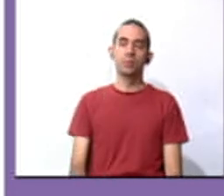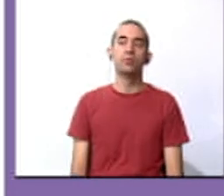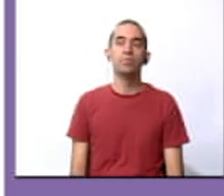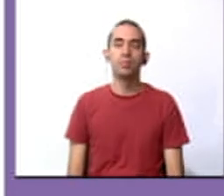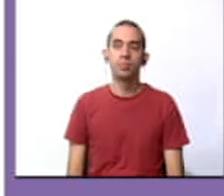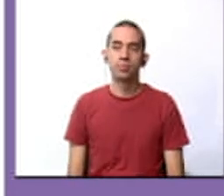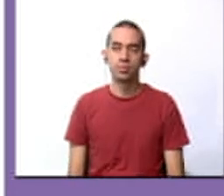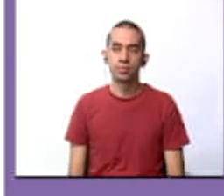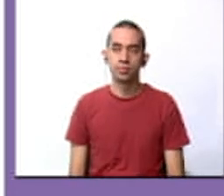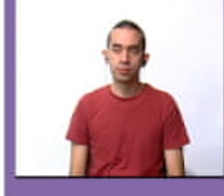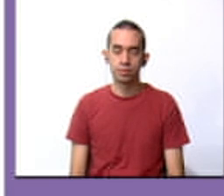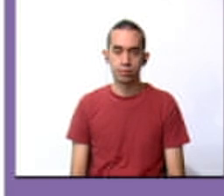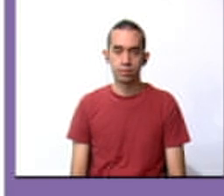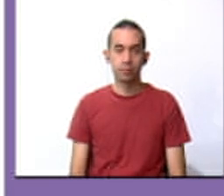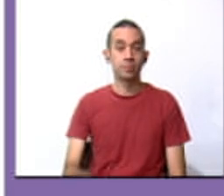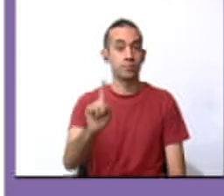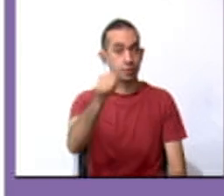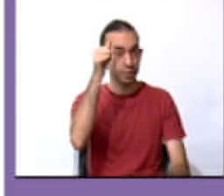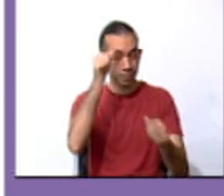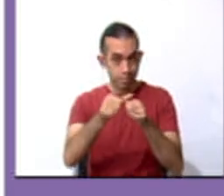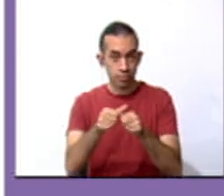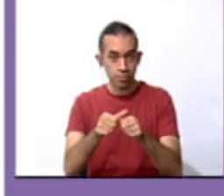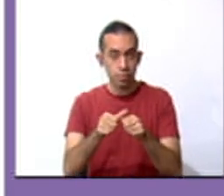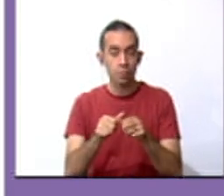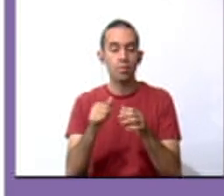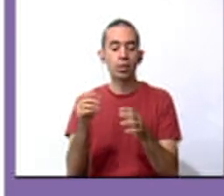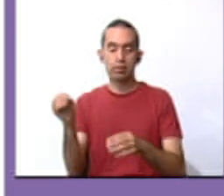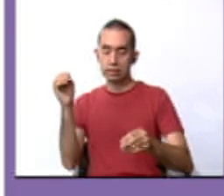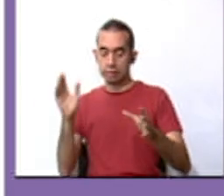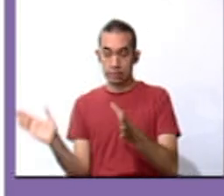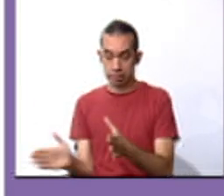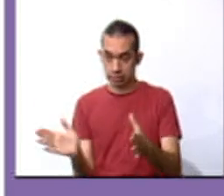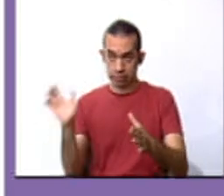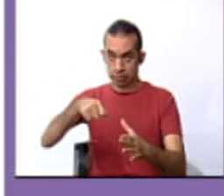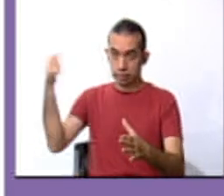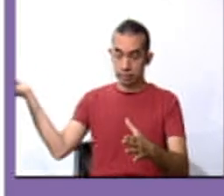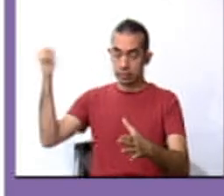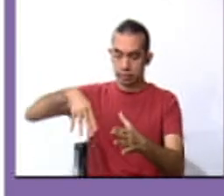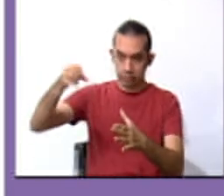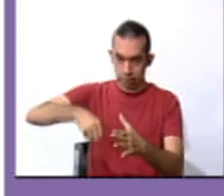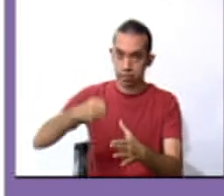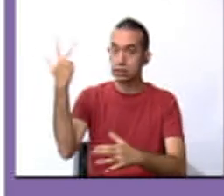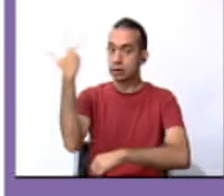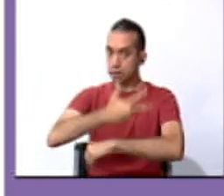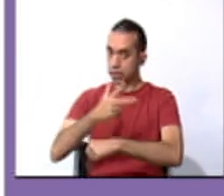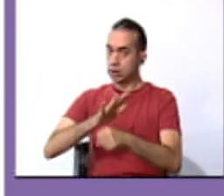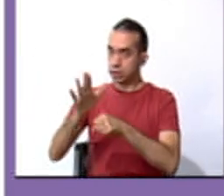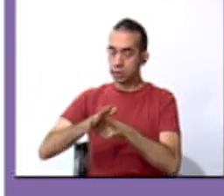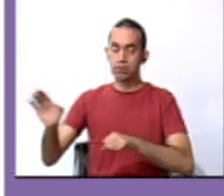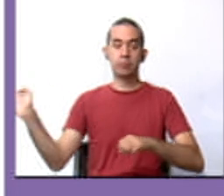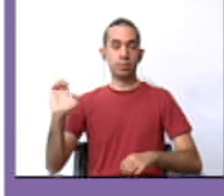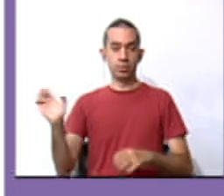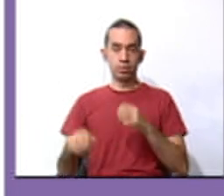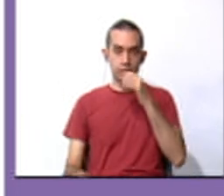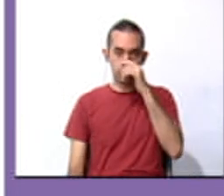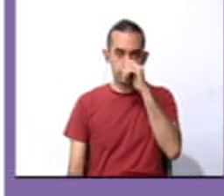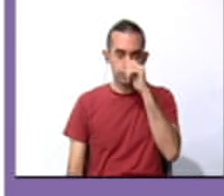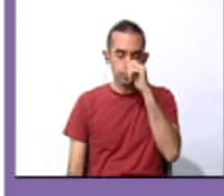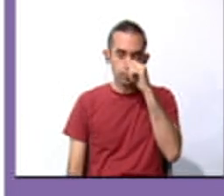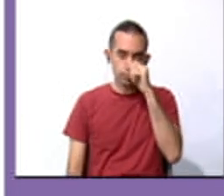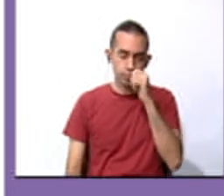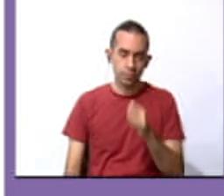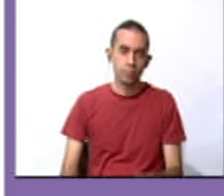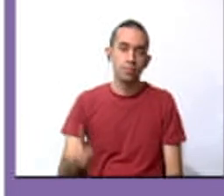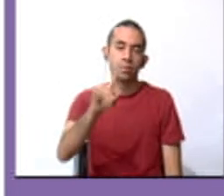Now, don't forget, and let's prepare an emergency kit for three days. And another question for you.